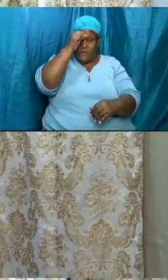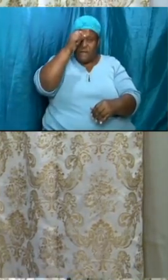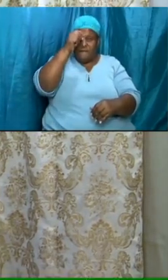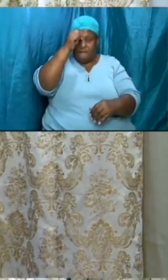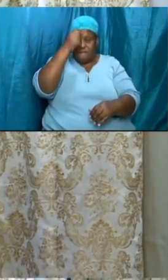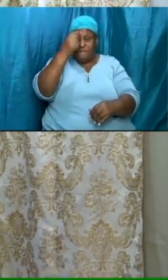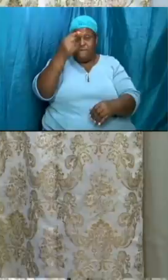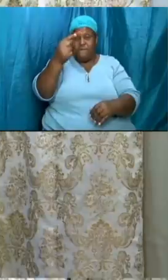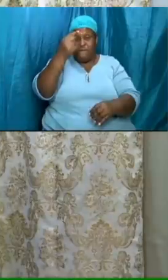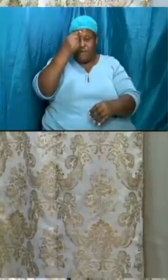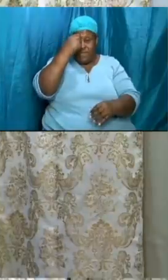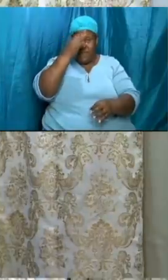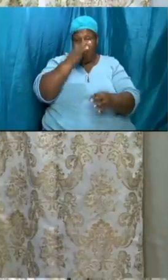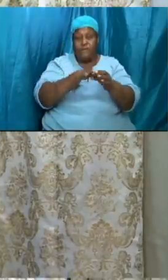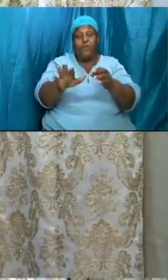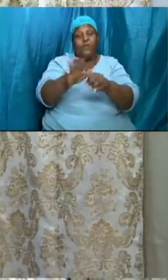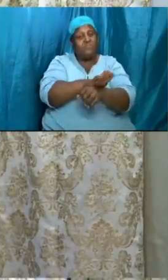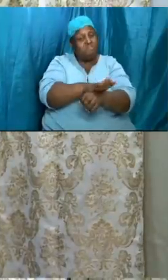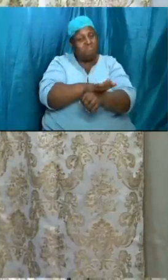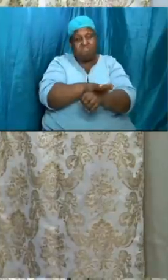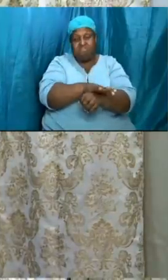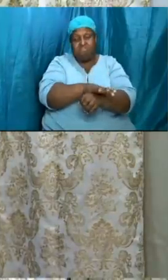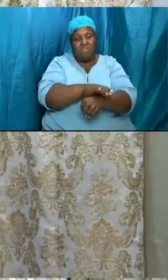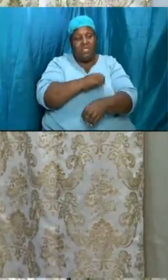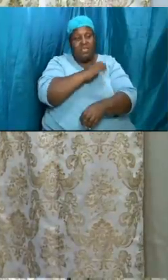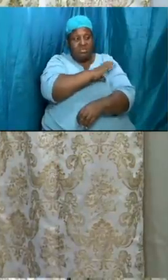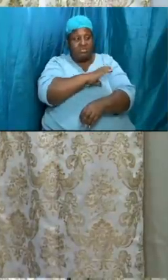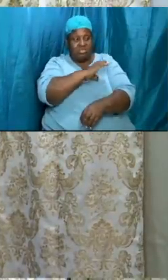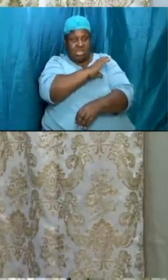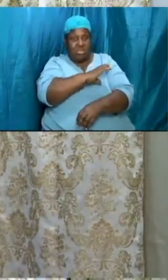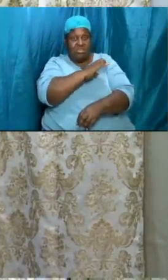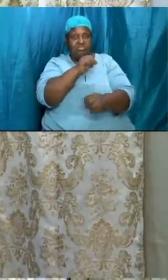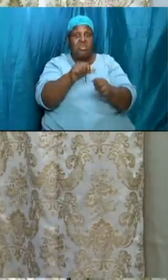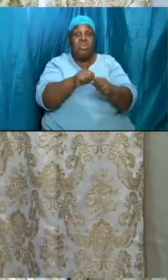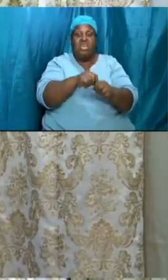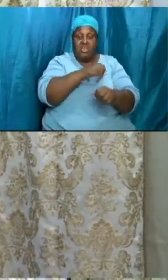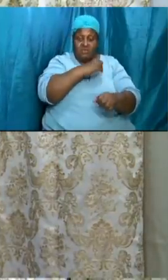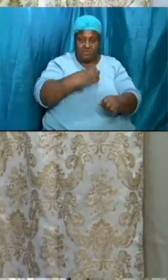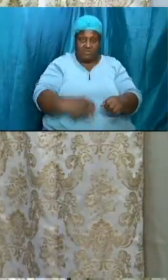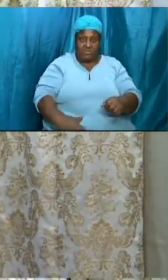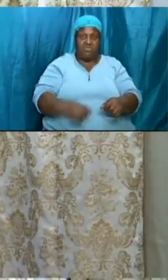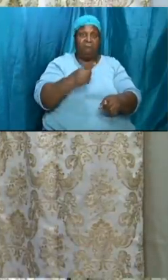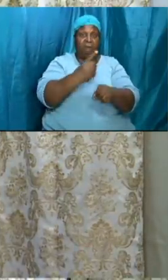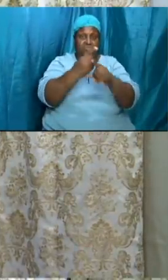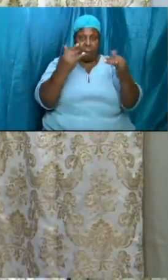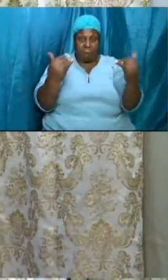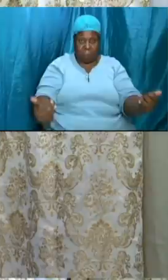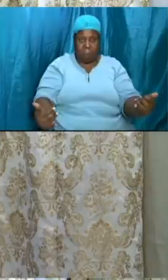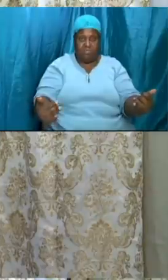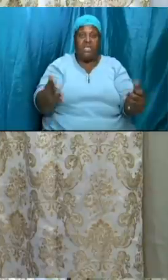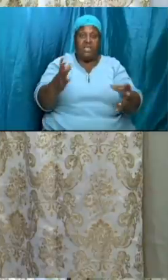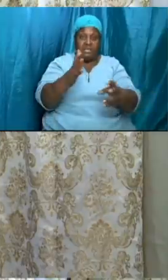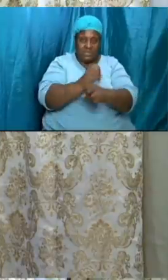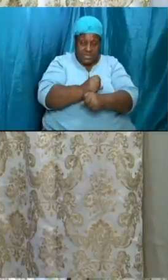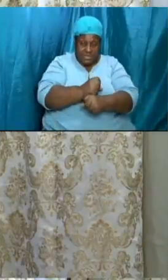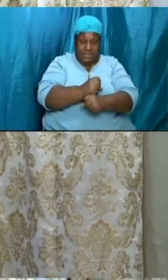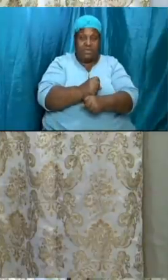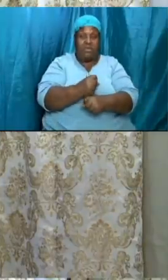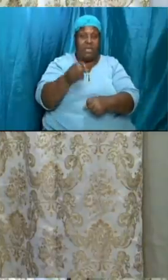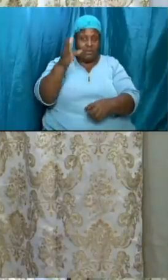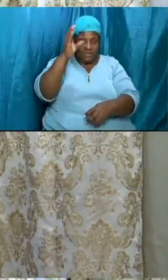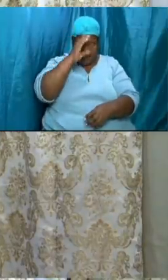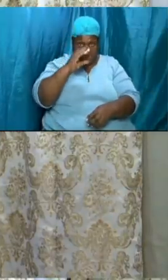heart of every christian right now let us take stock i